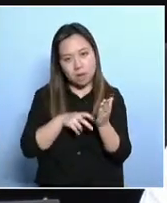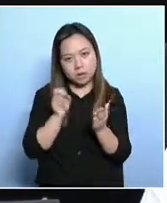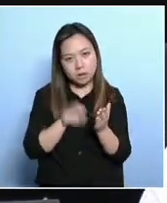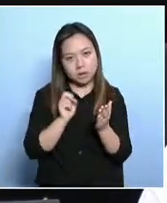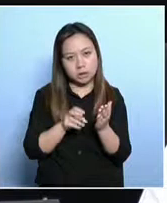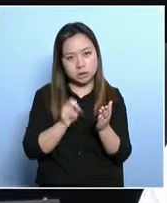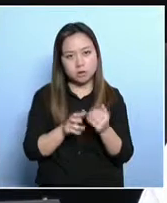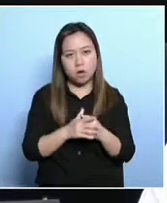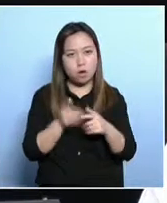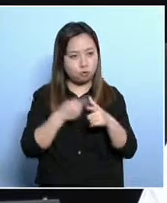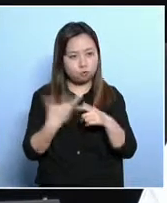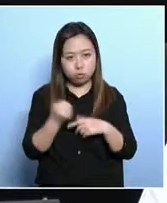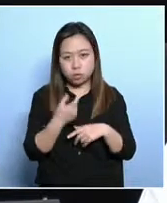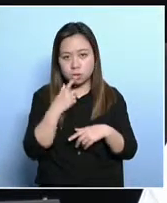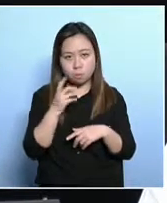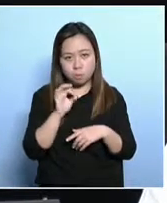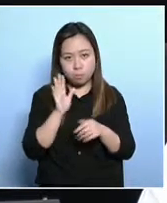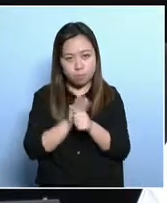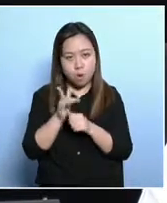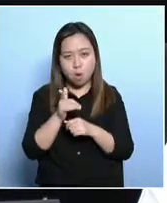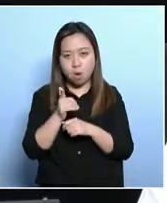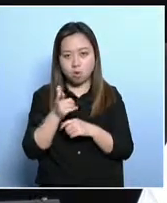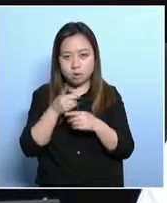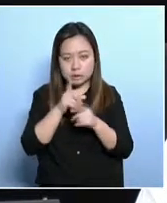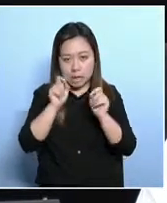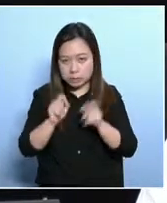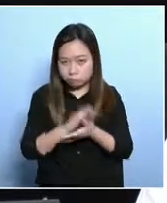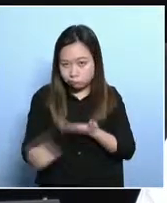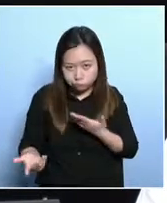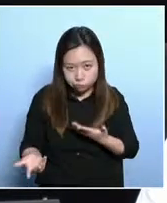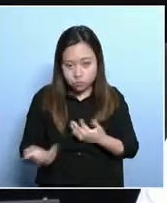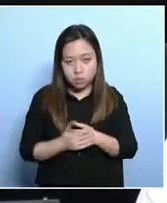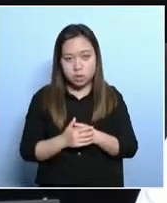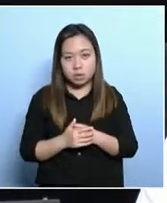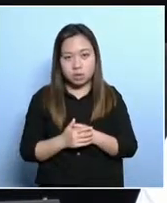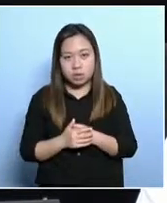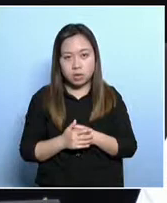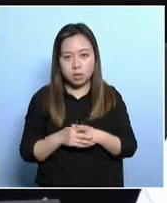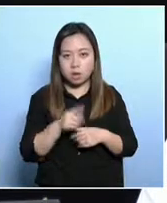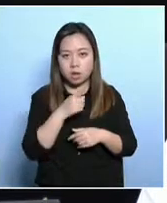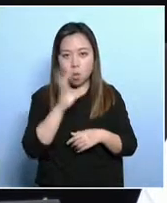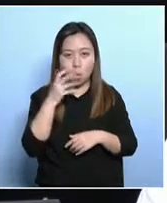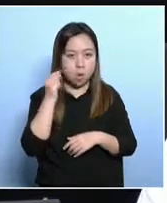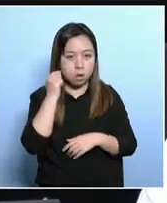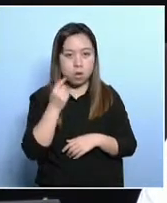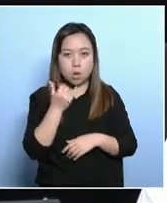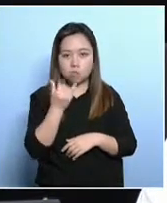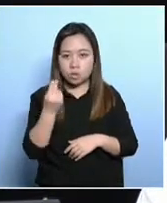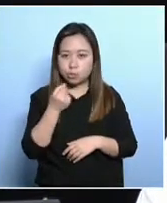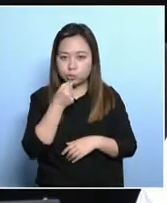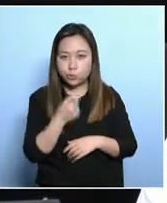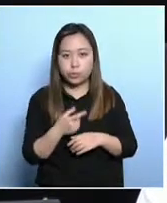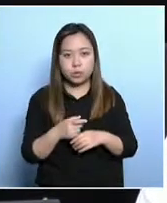news this morning. Perhaps the Under Secretary can clarify on this